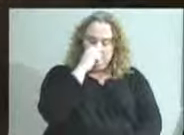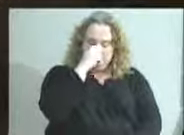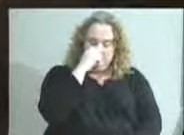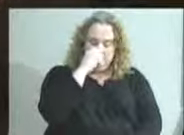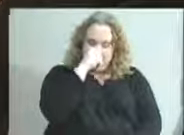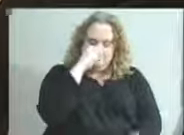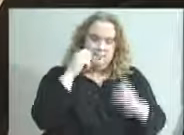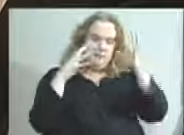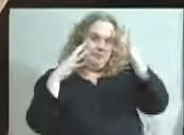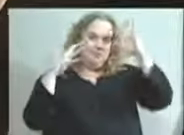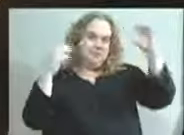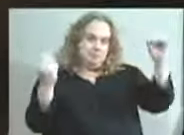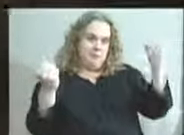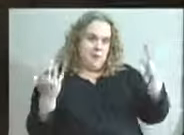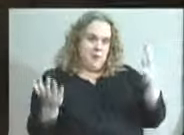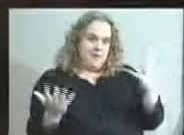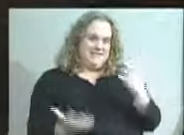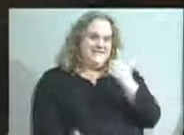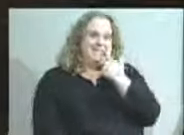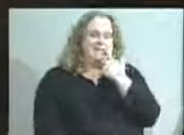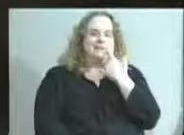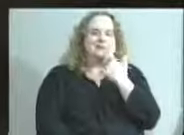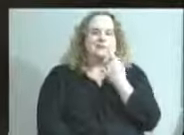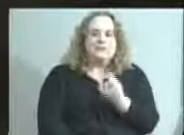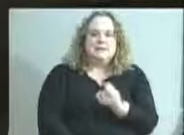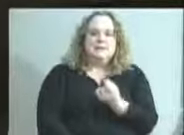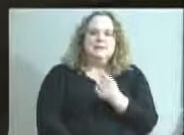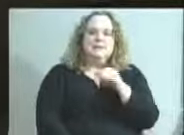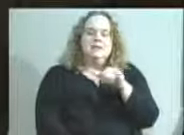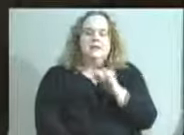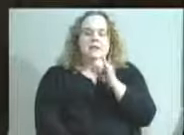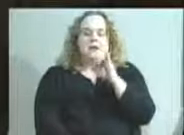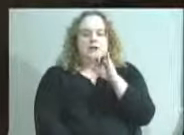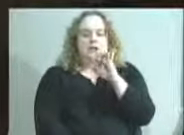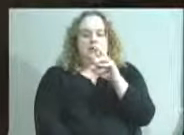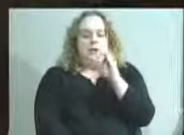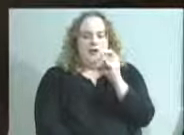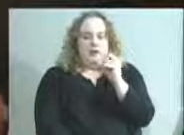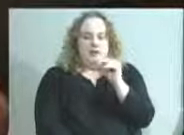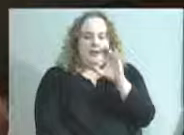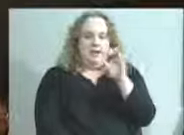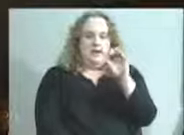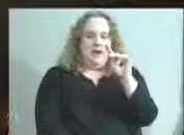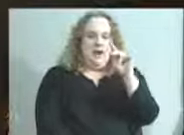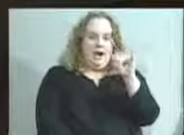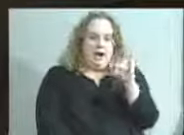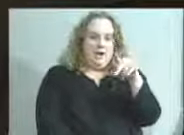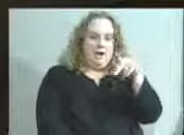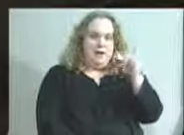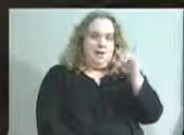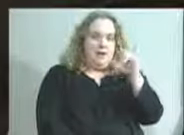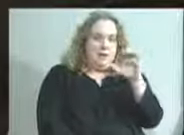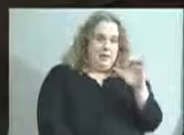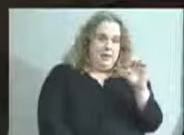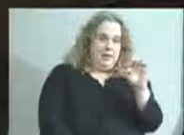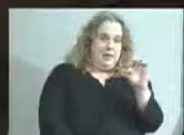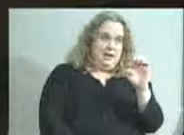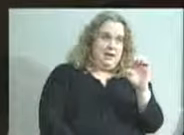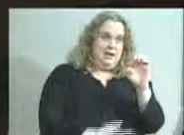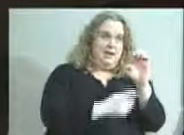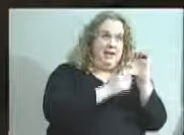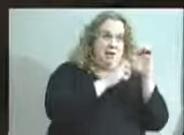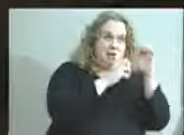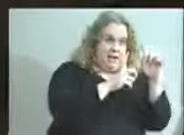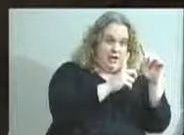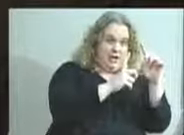Hargens acknowledged, the Jefferson County Public Education Foundation has been in existence for 33 years. It was just a